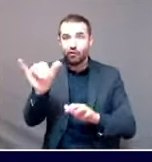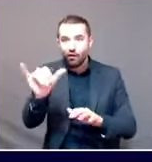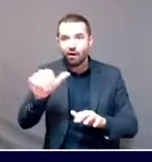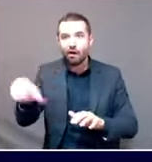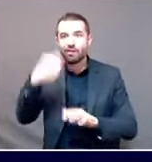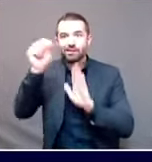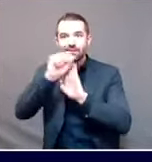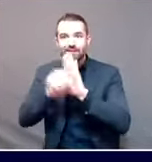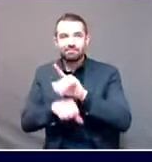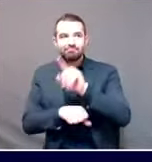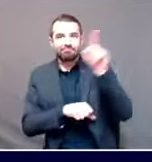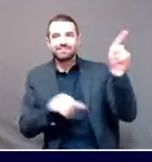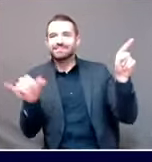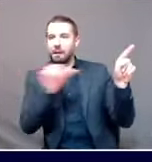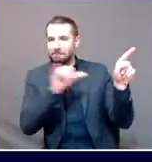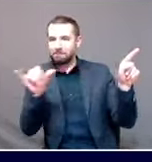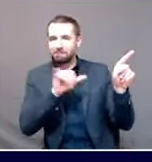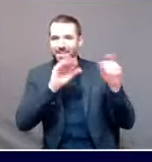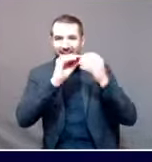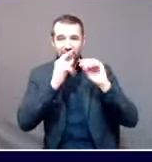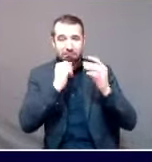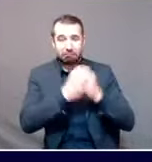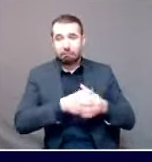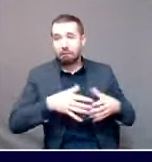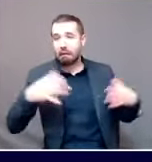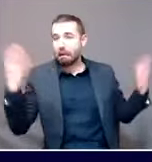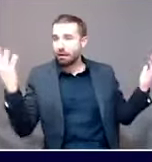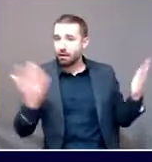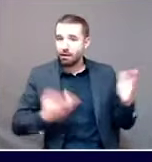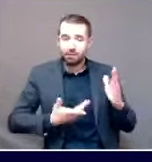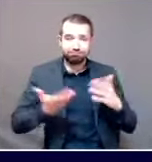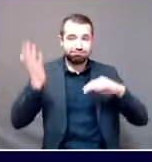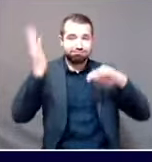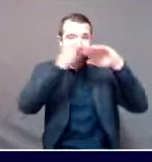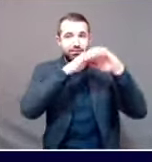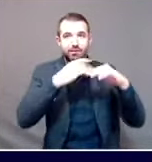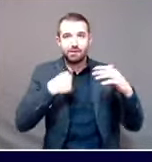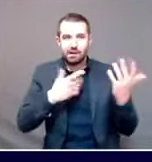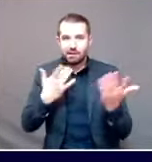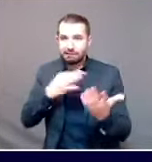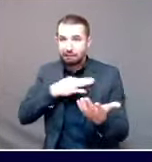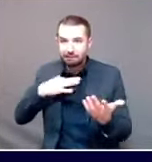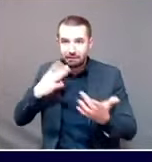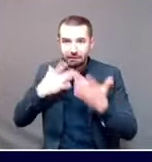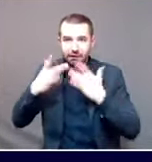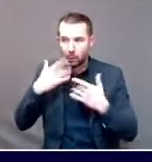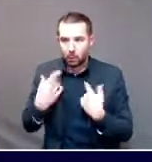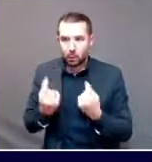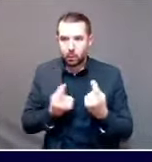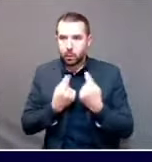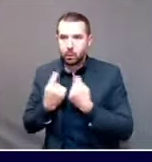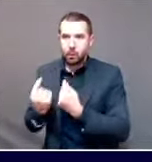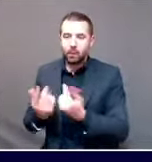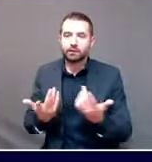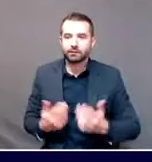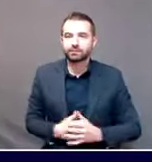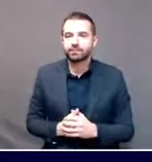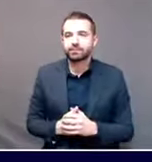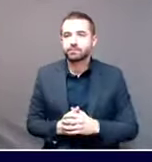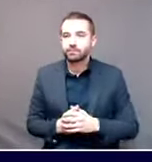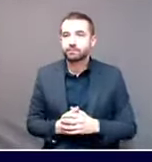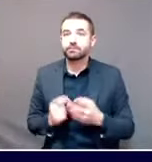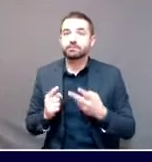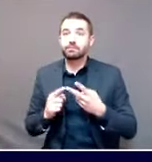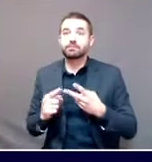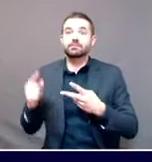the team to determine where we land. And with respect to your first question, Commissioner Lambrew and I both were on a call with the